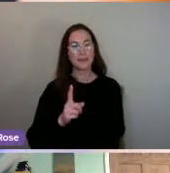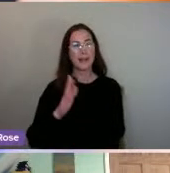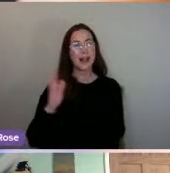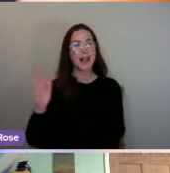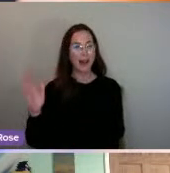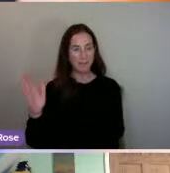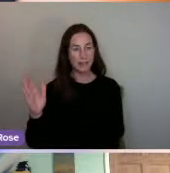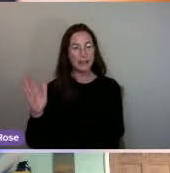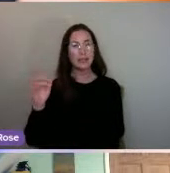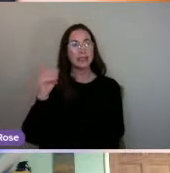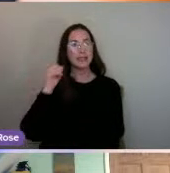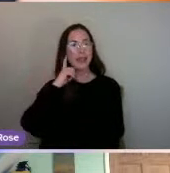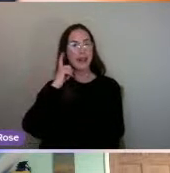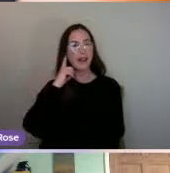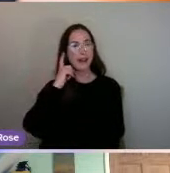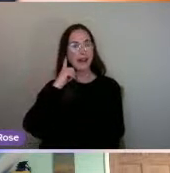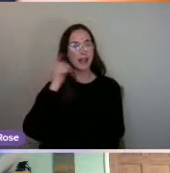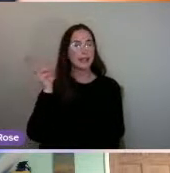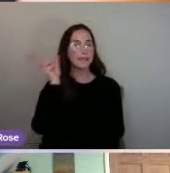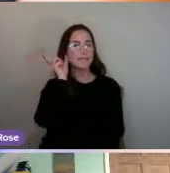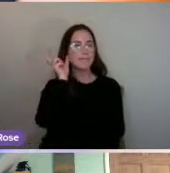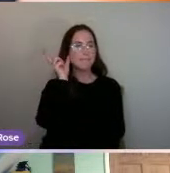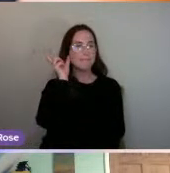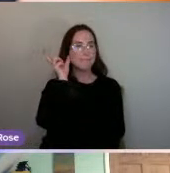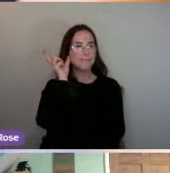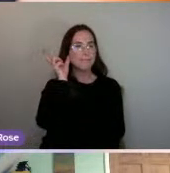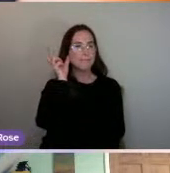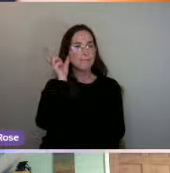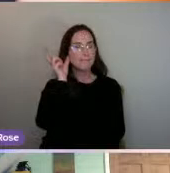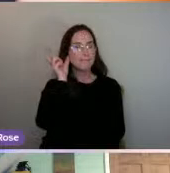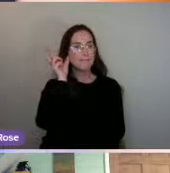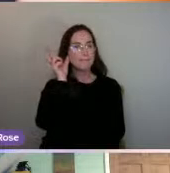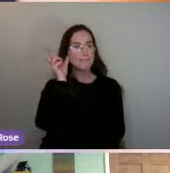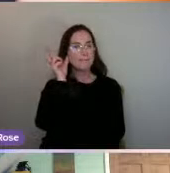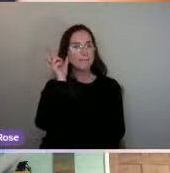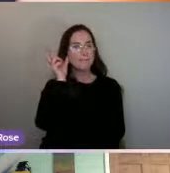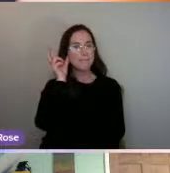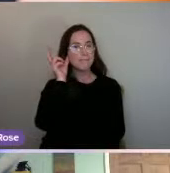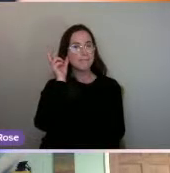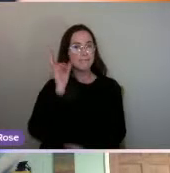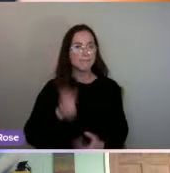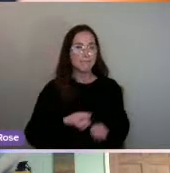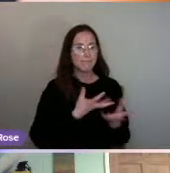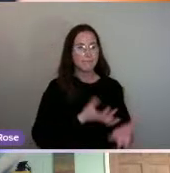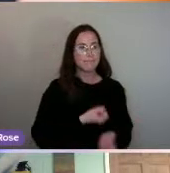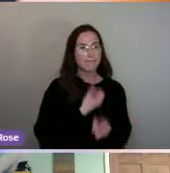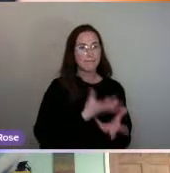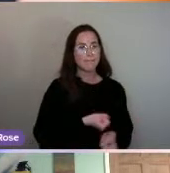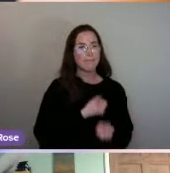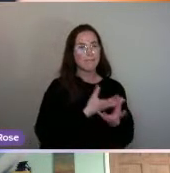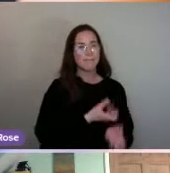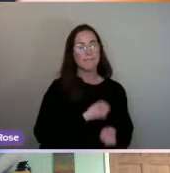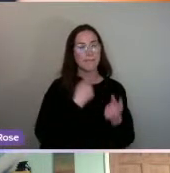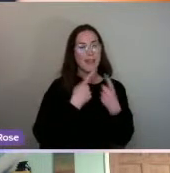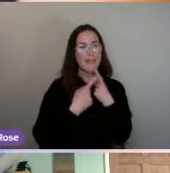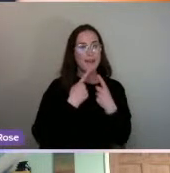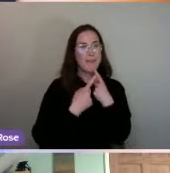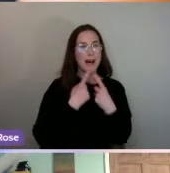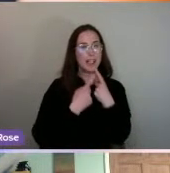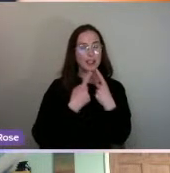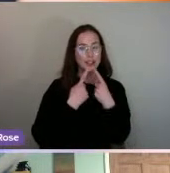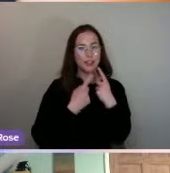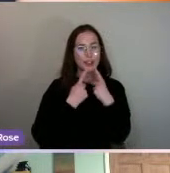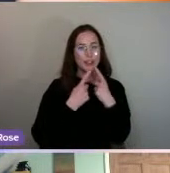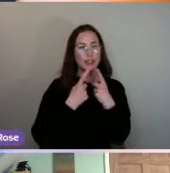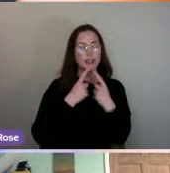the ears, and he's listening through the ear and relaying the information to the